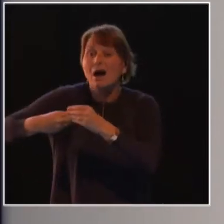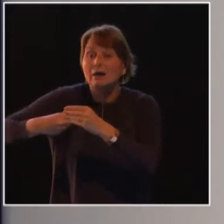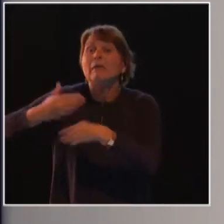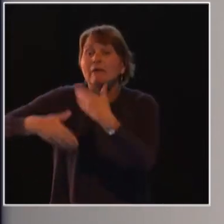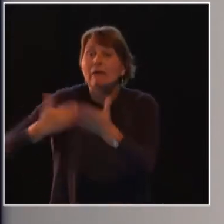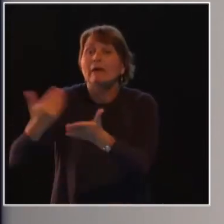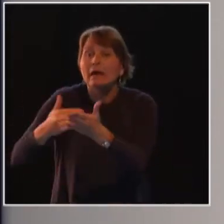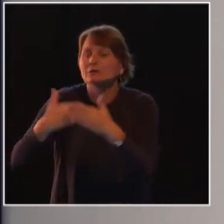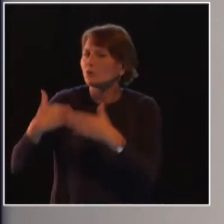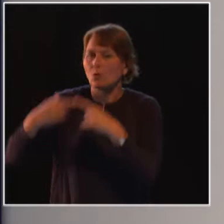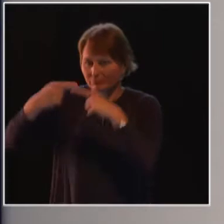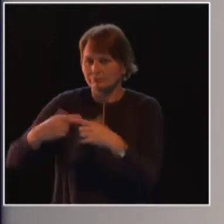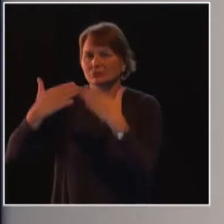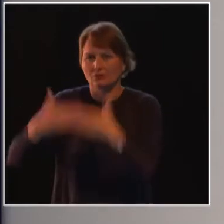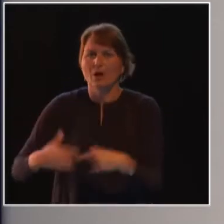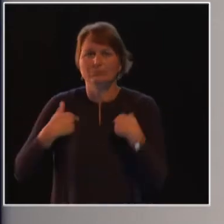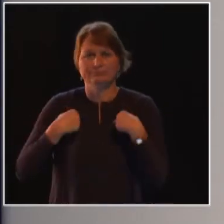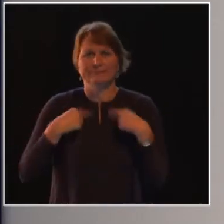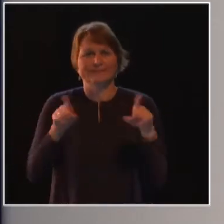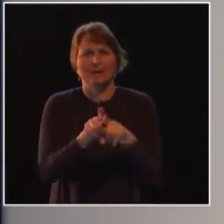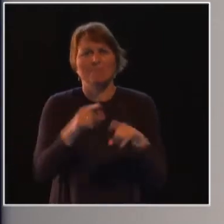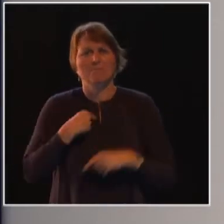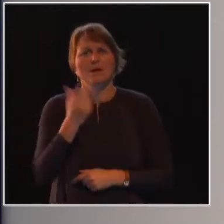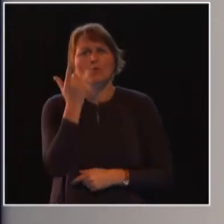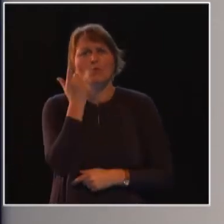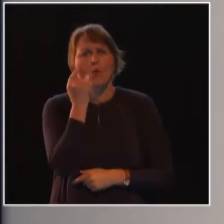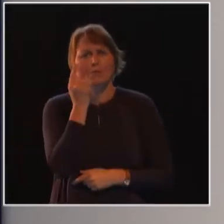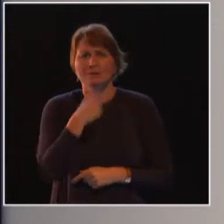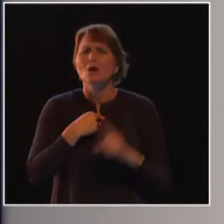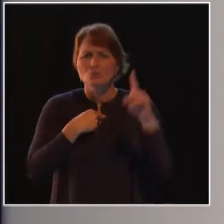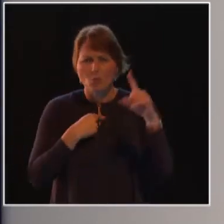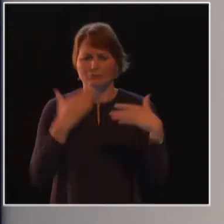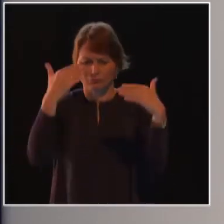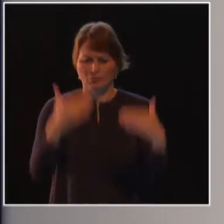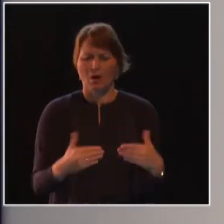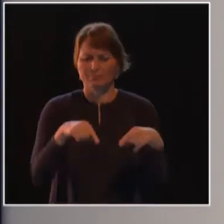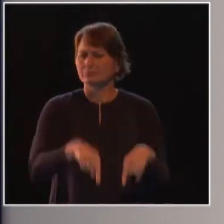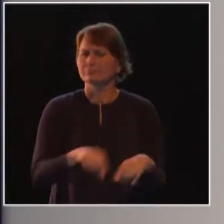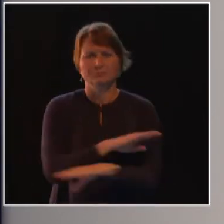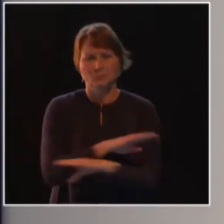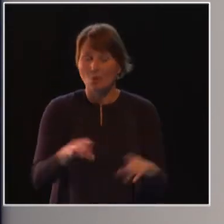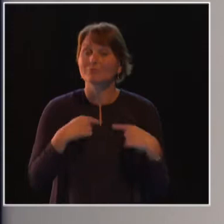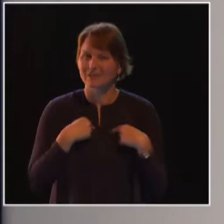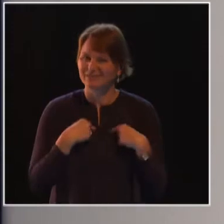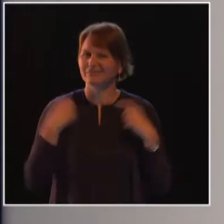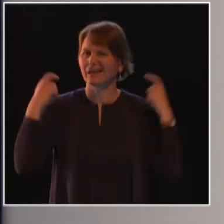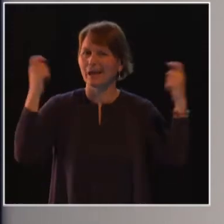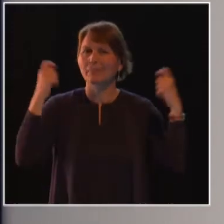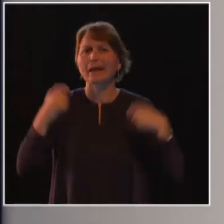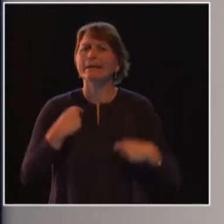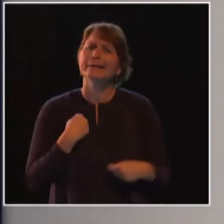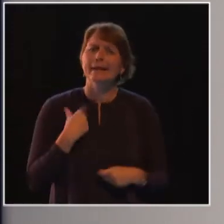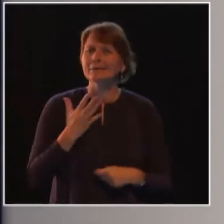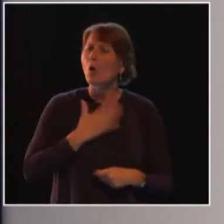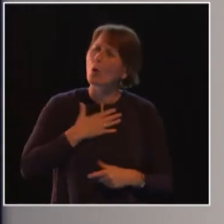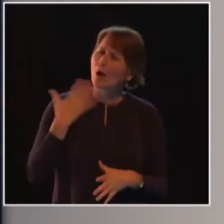because women like me, who know what it feels like to end these practices, are at the forefront of the campaign. This is not a career for